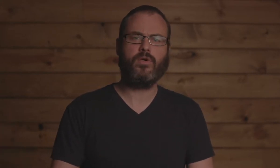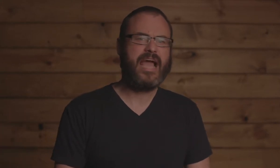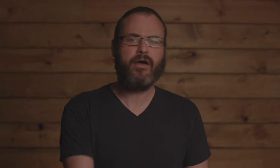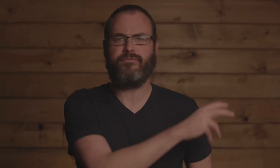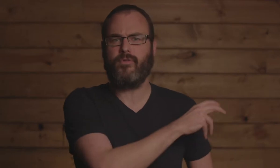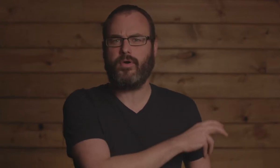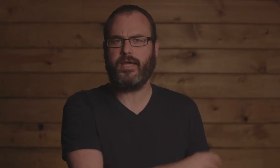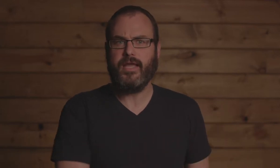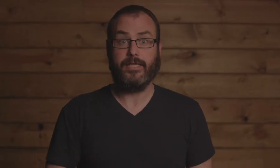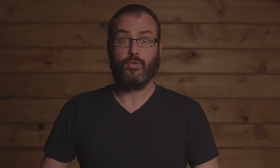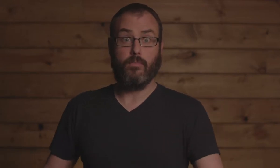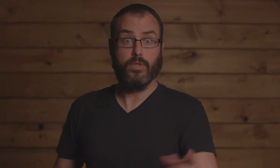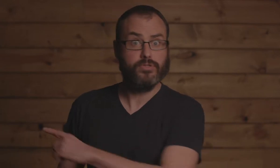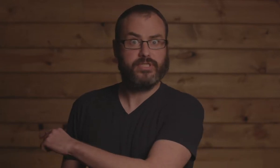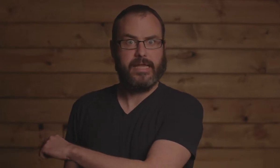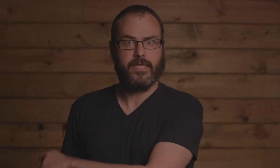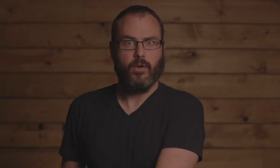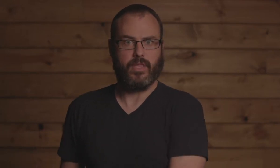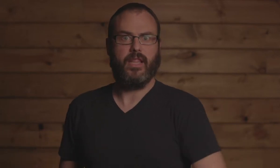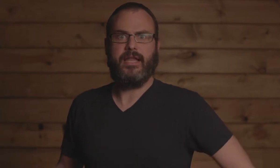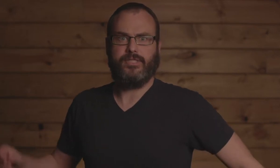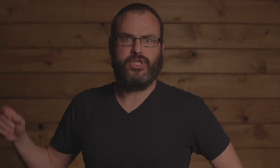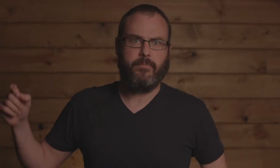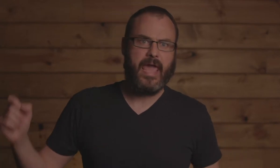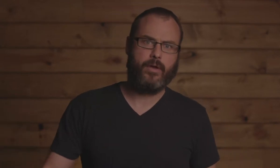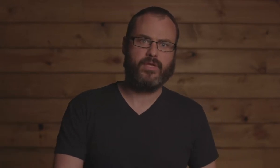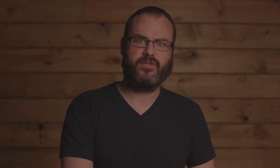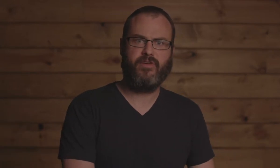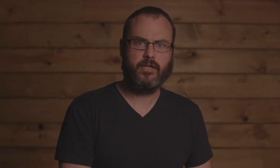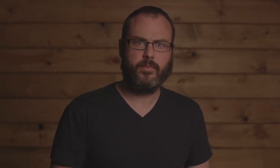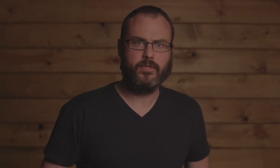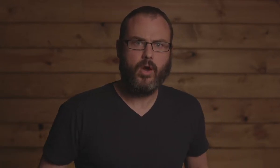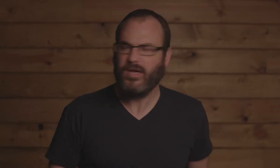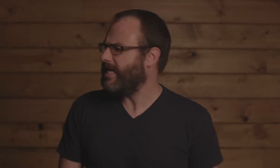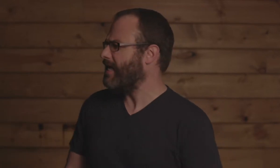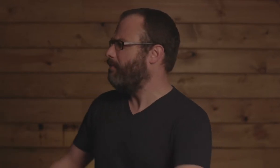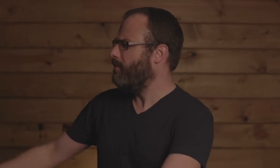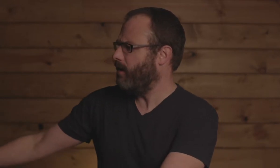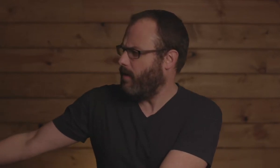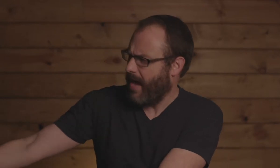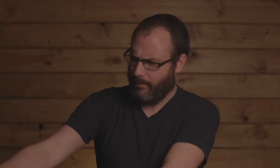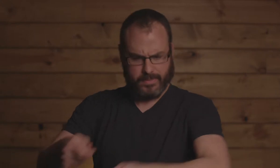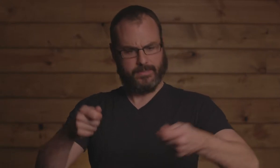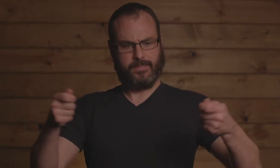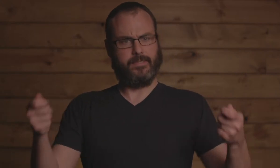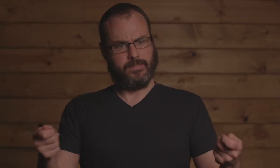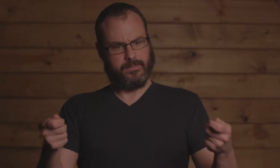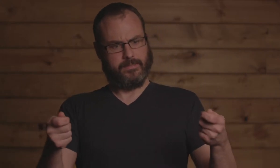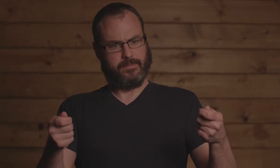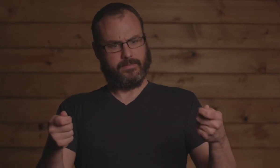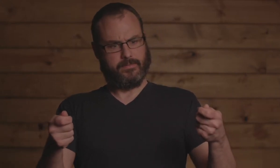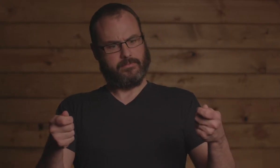Disney World out of Florida and to a blue state with a lot of cheap acreage available. Where's that complimentary map?